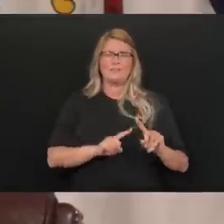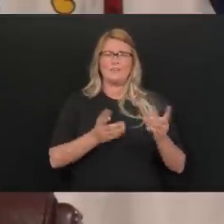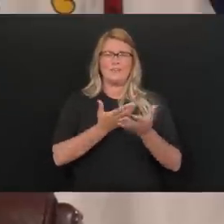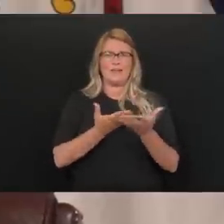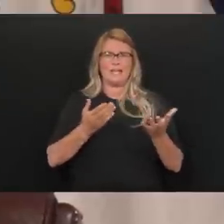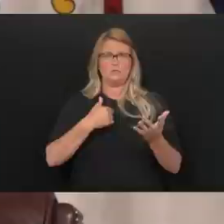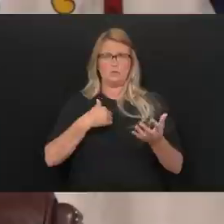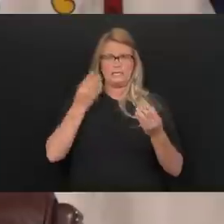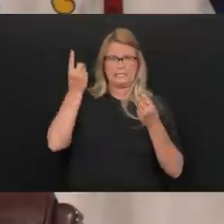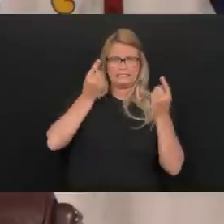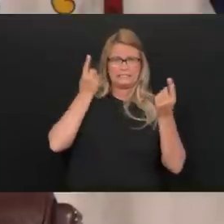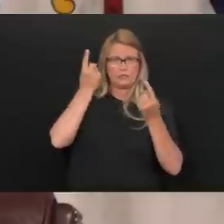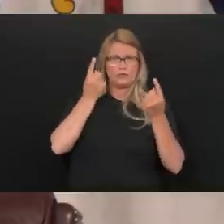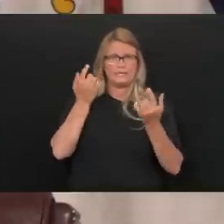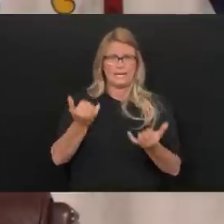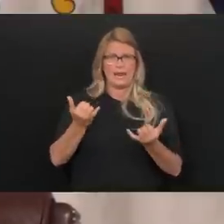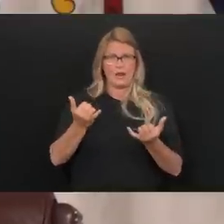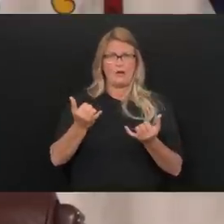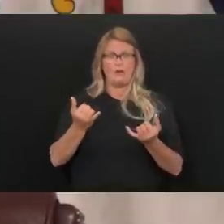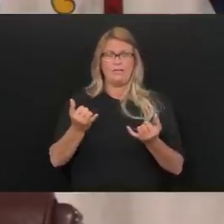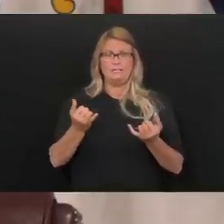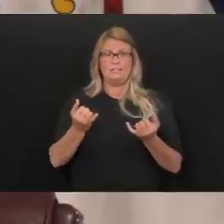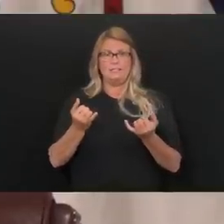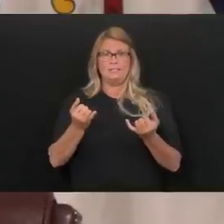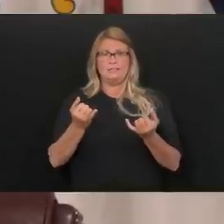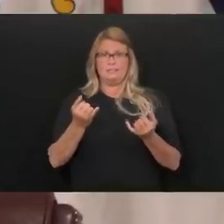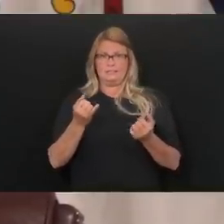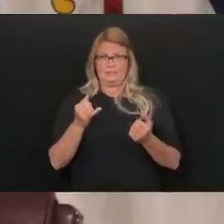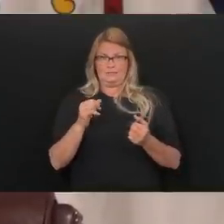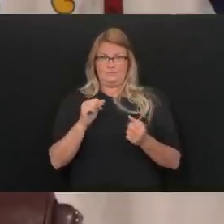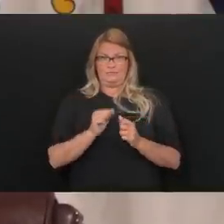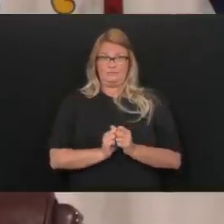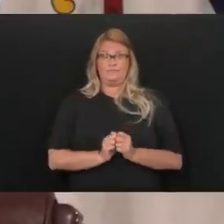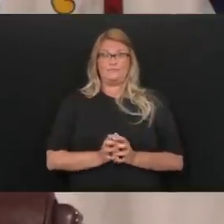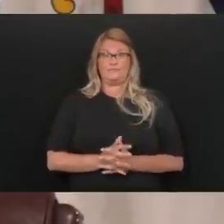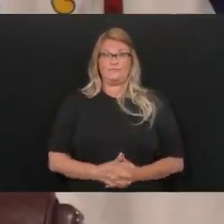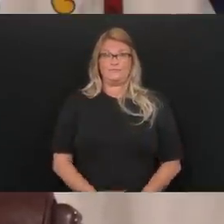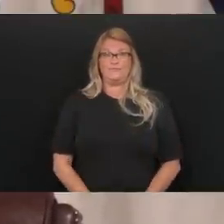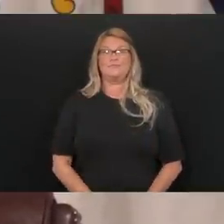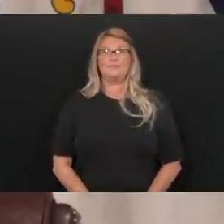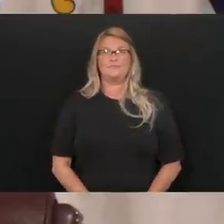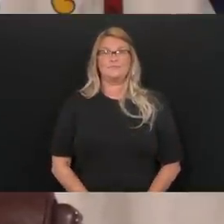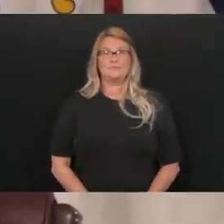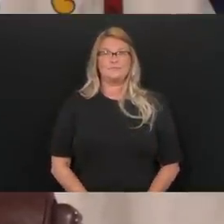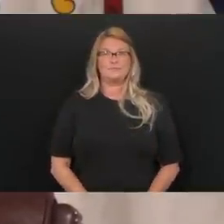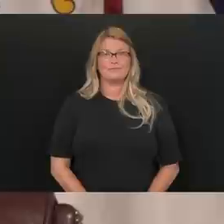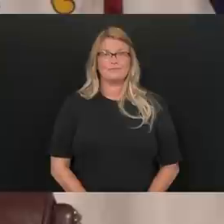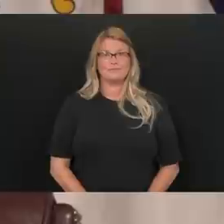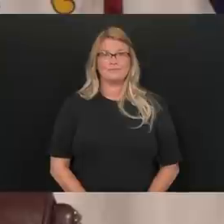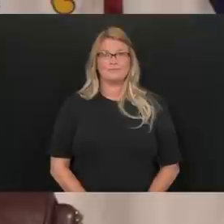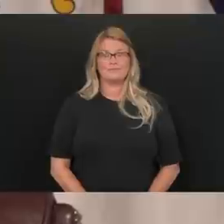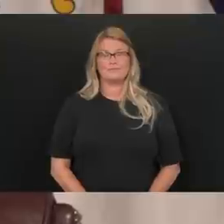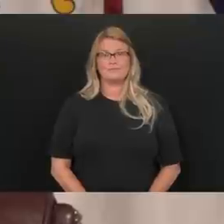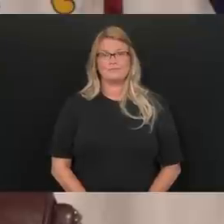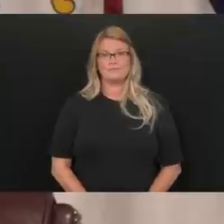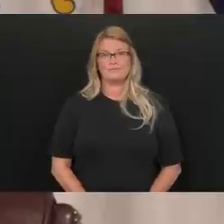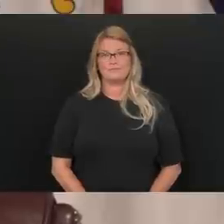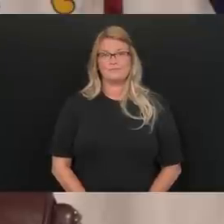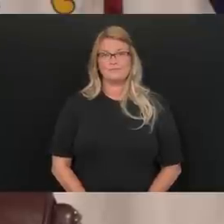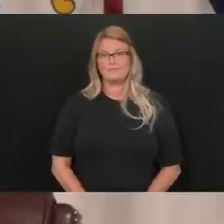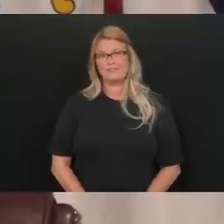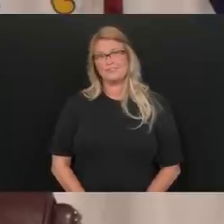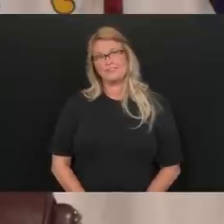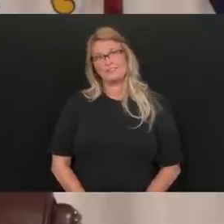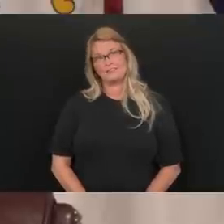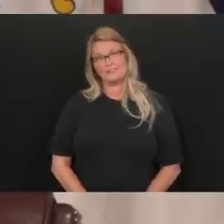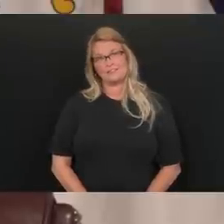taking right now to where, you know, these, and this is, this is how the conversation went. You know, they're going to